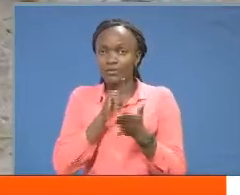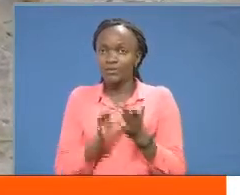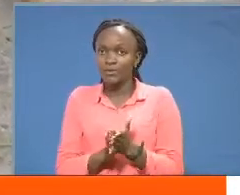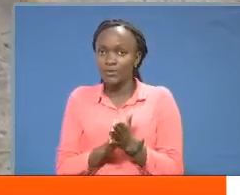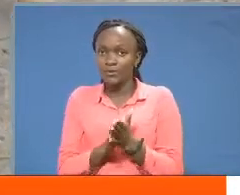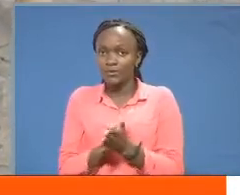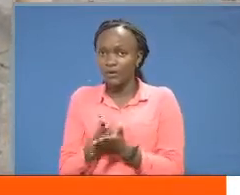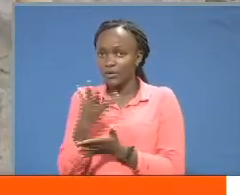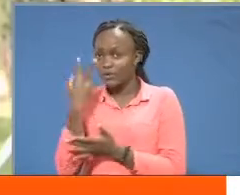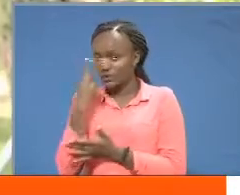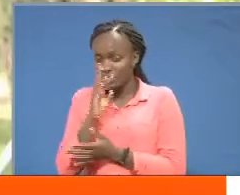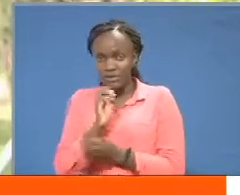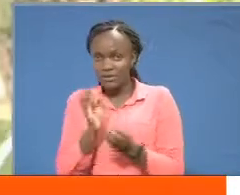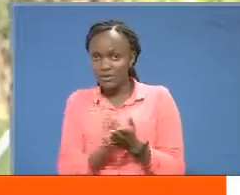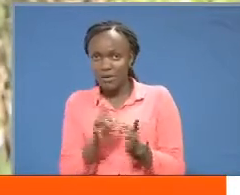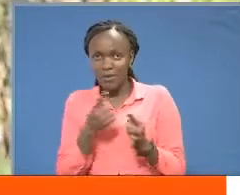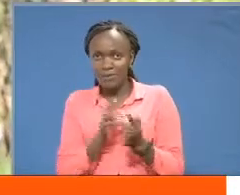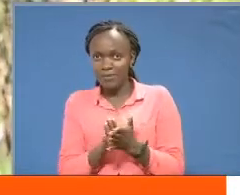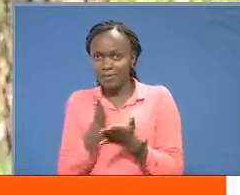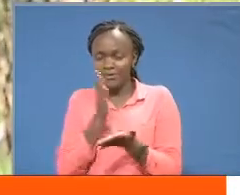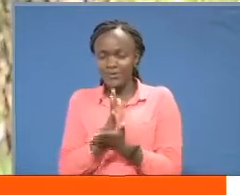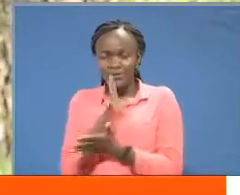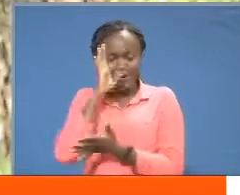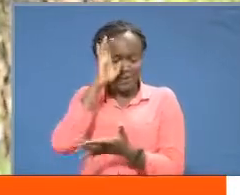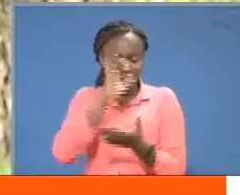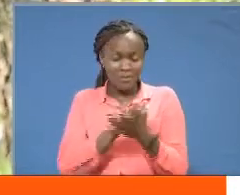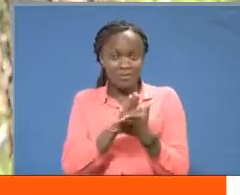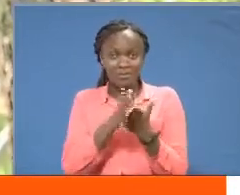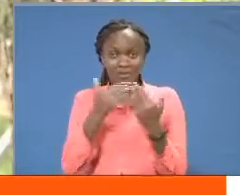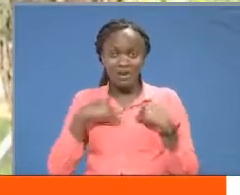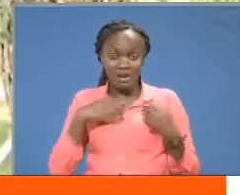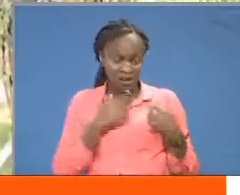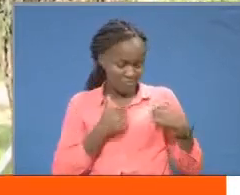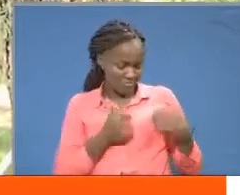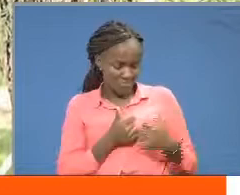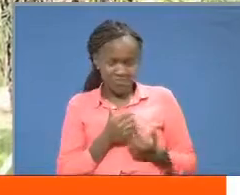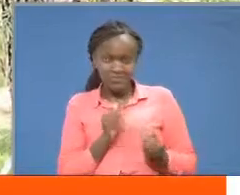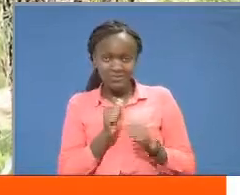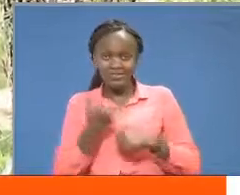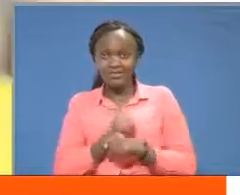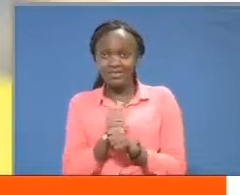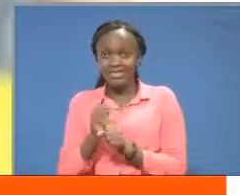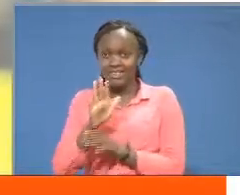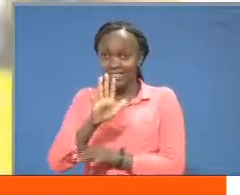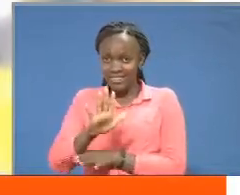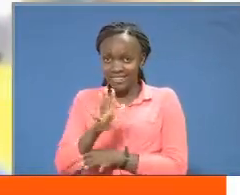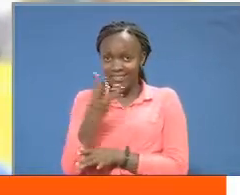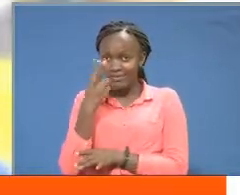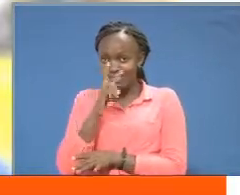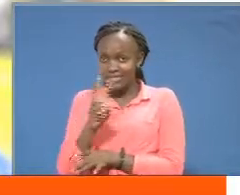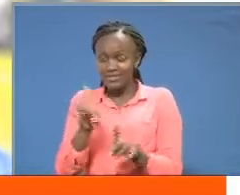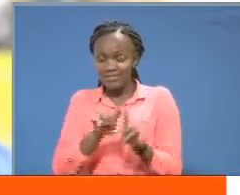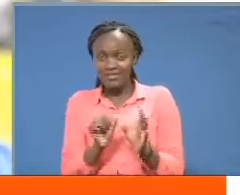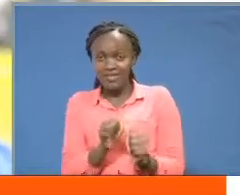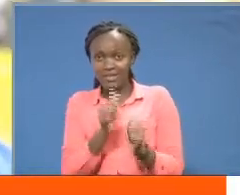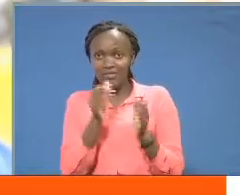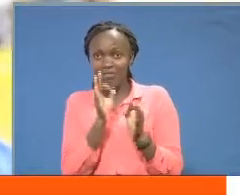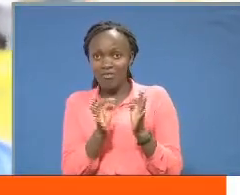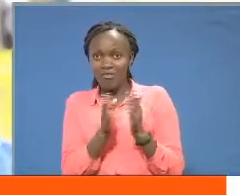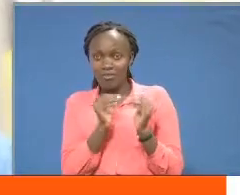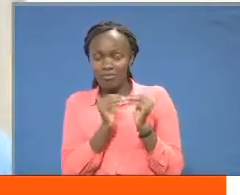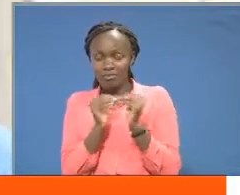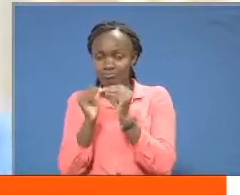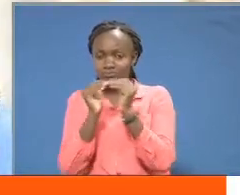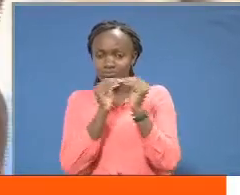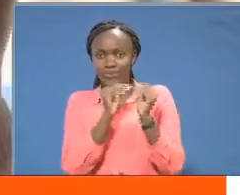they can't see but at heart believe they are equipped with inner eyes that make them competent to the normal people should the ground be made